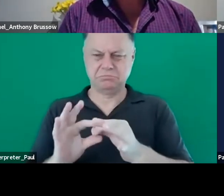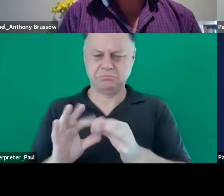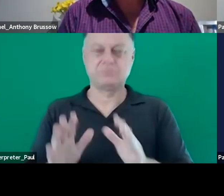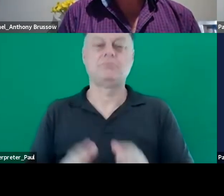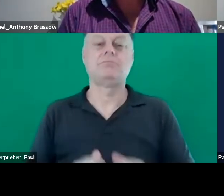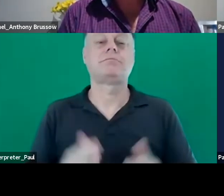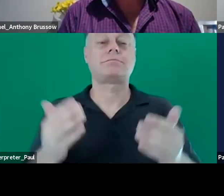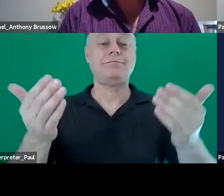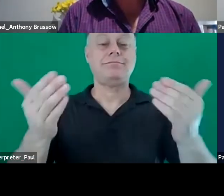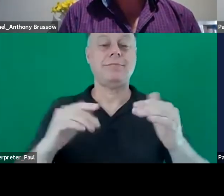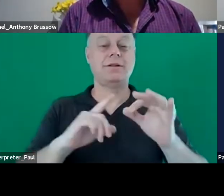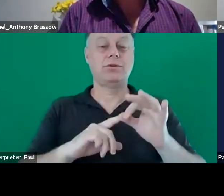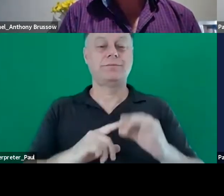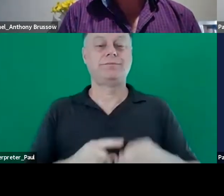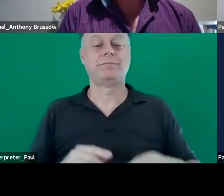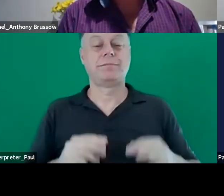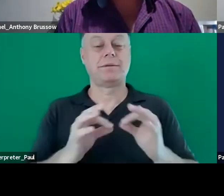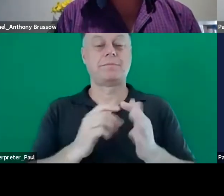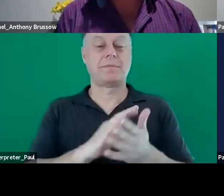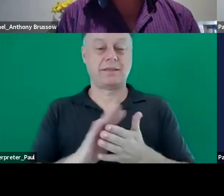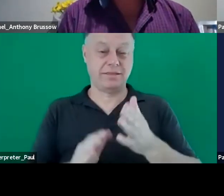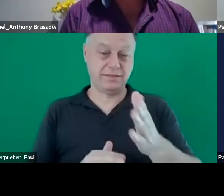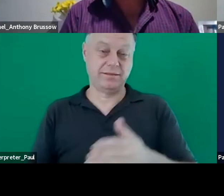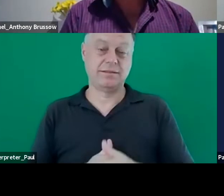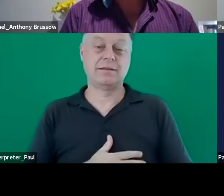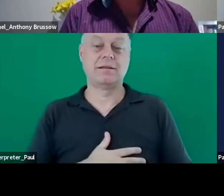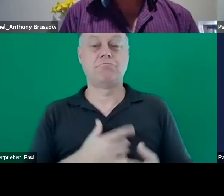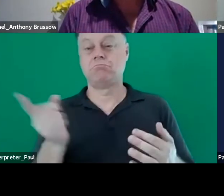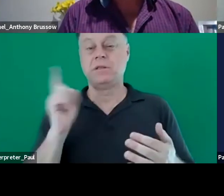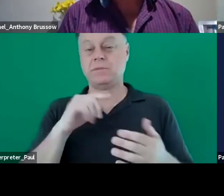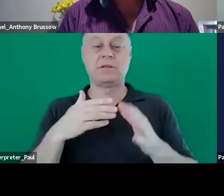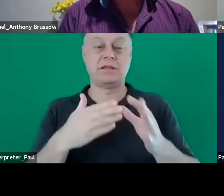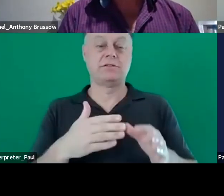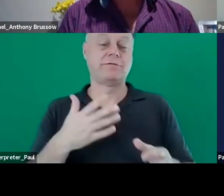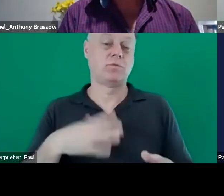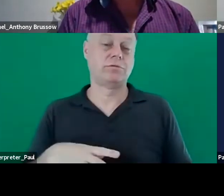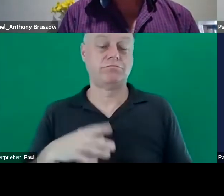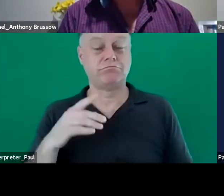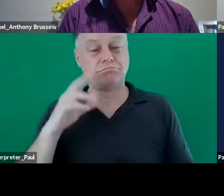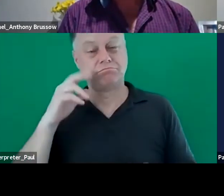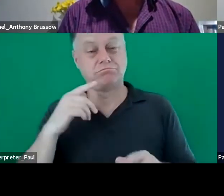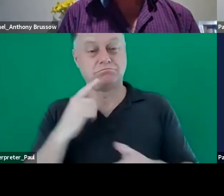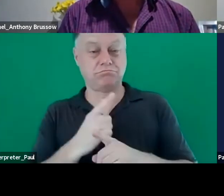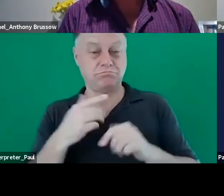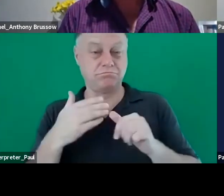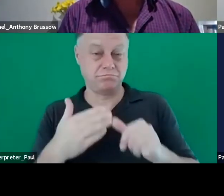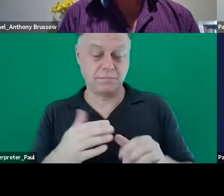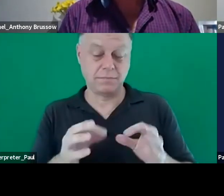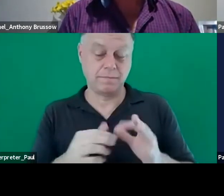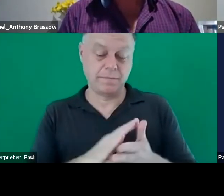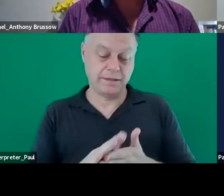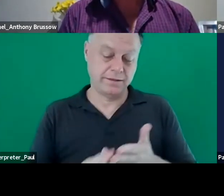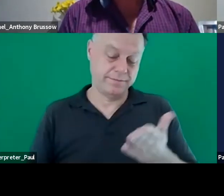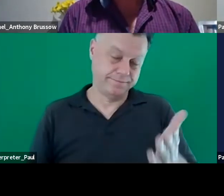question we have is is for beth but um equally happy for others to jump in if you have a view on this the question beth